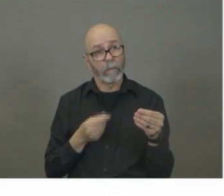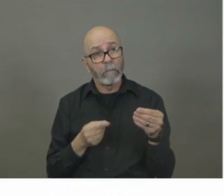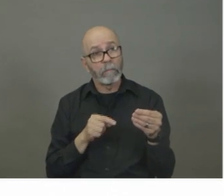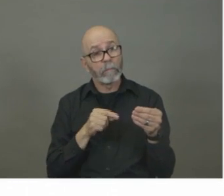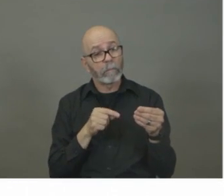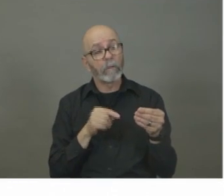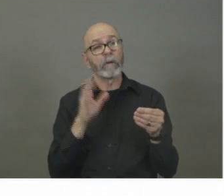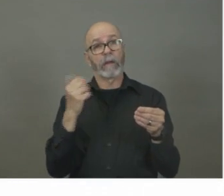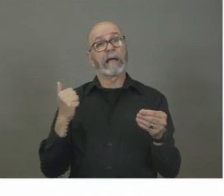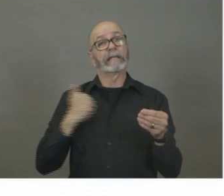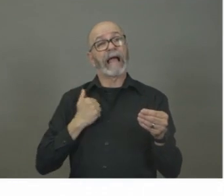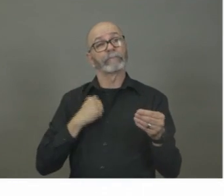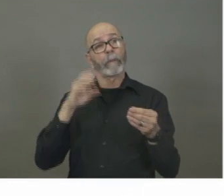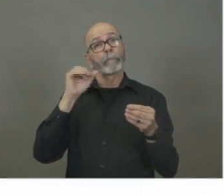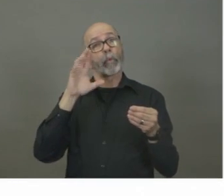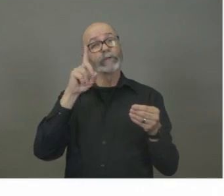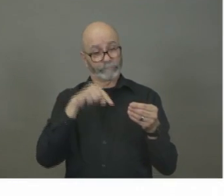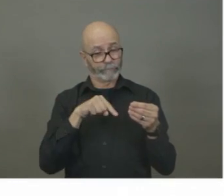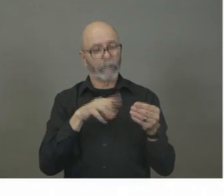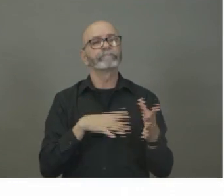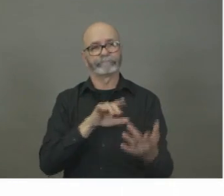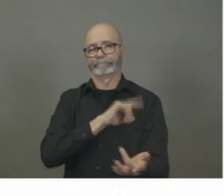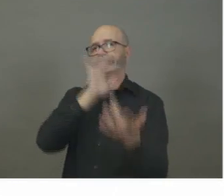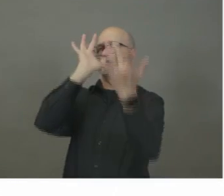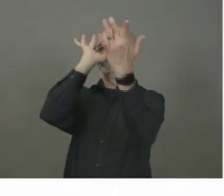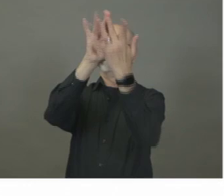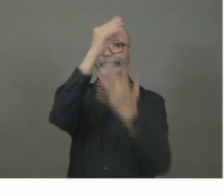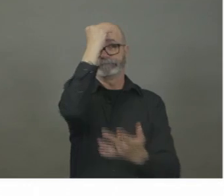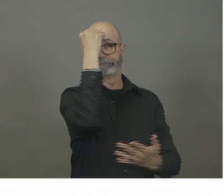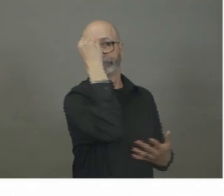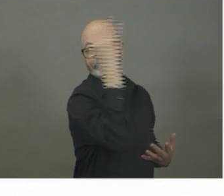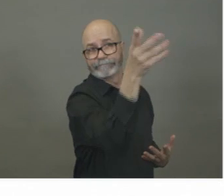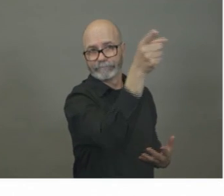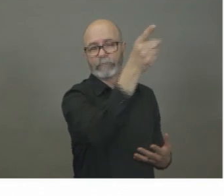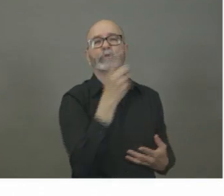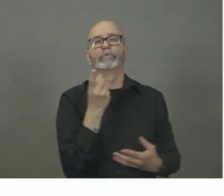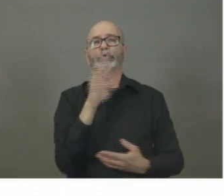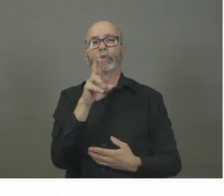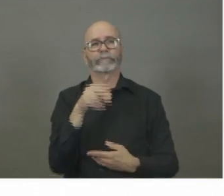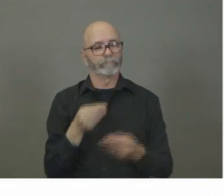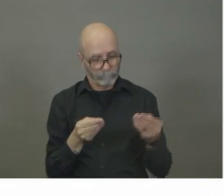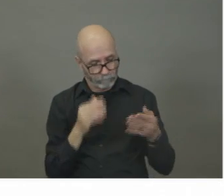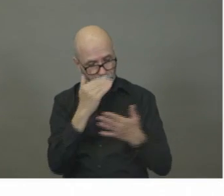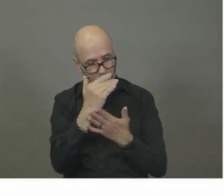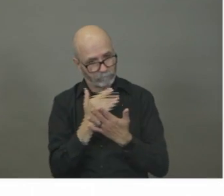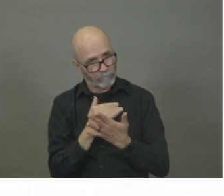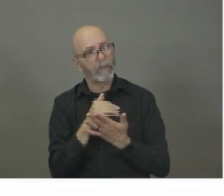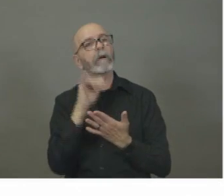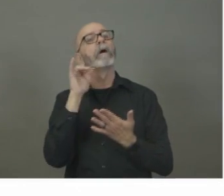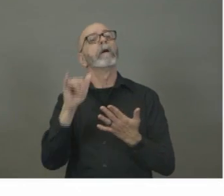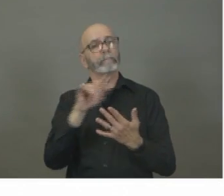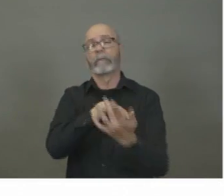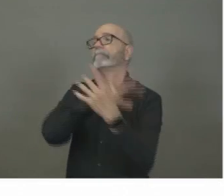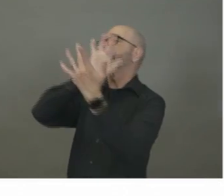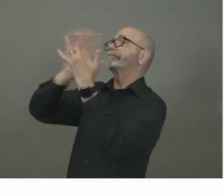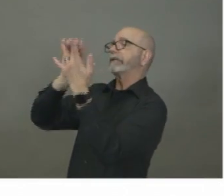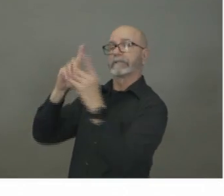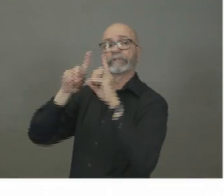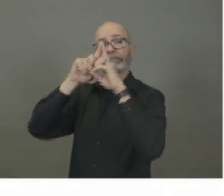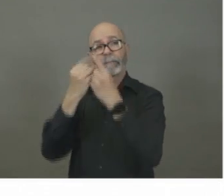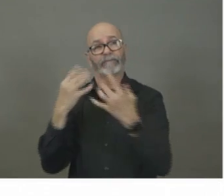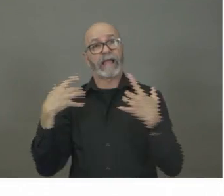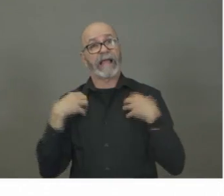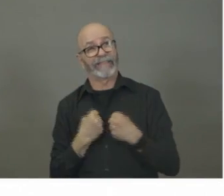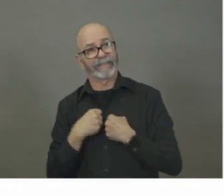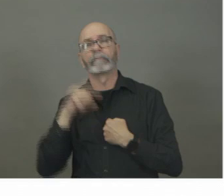to my office. I then send that out to local public health who then reach out to those individuals and, and to ensure